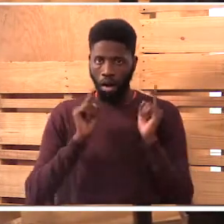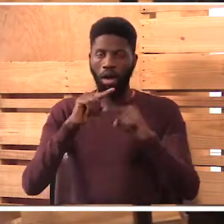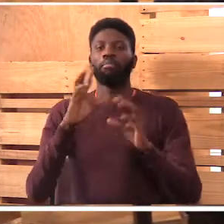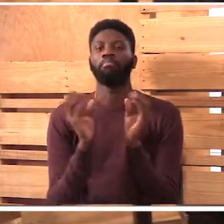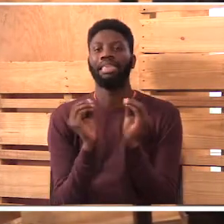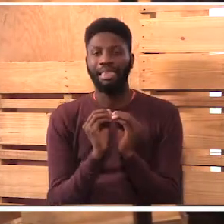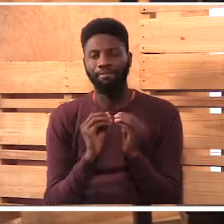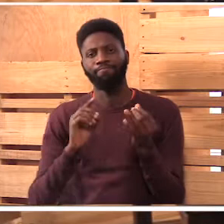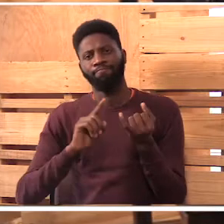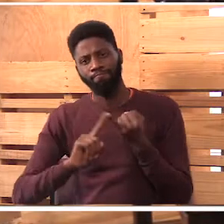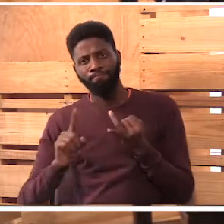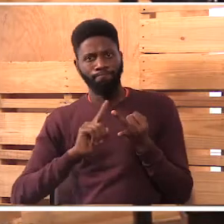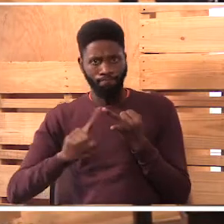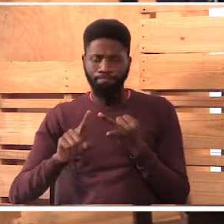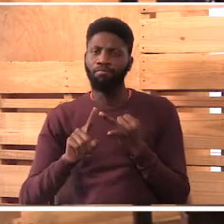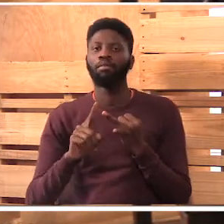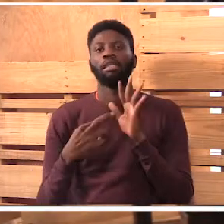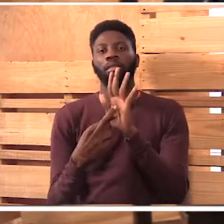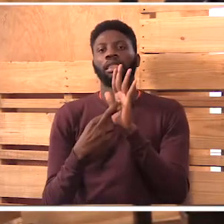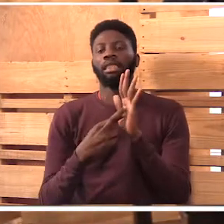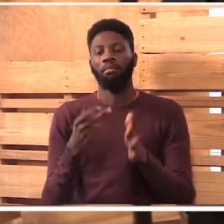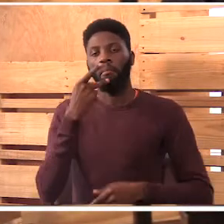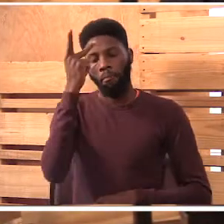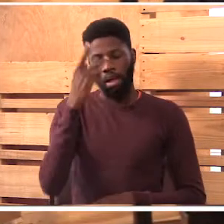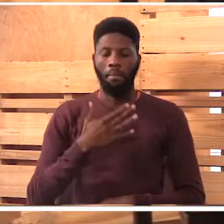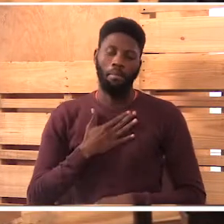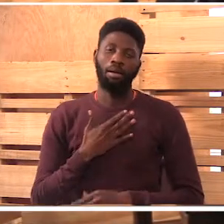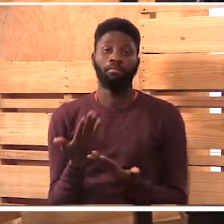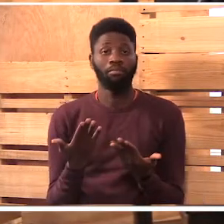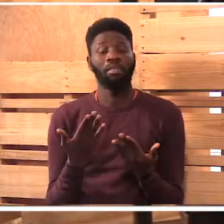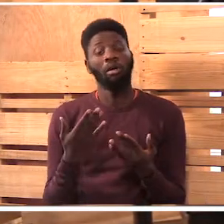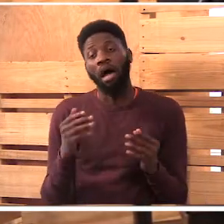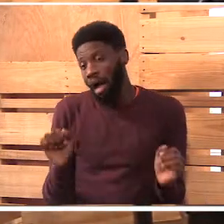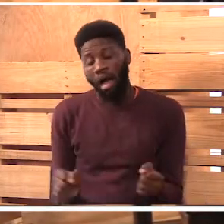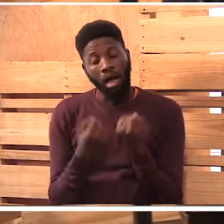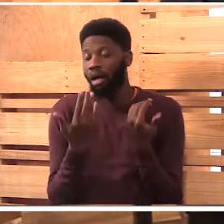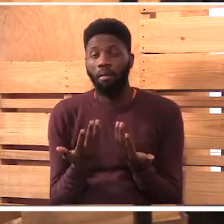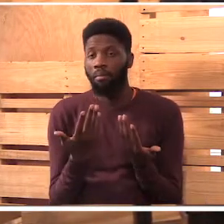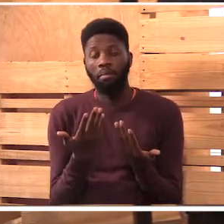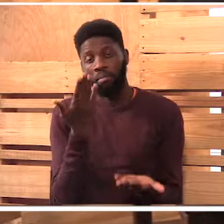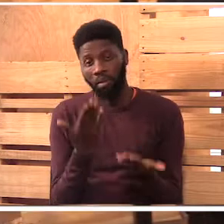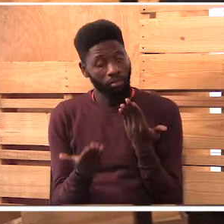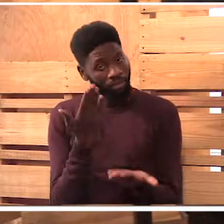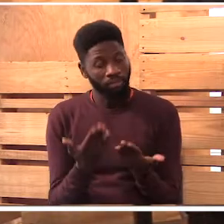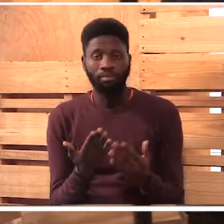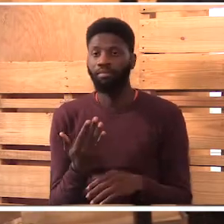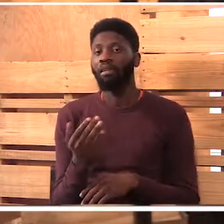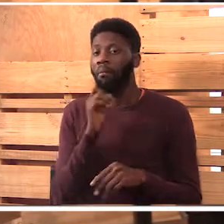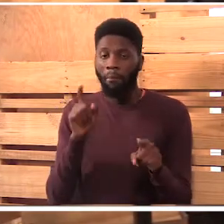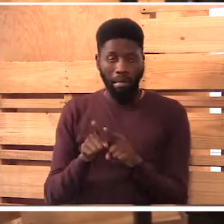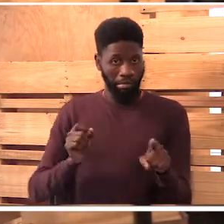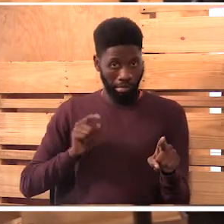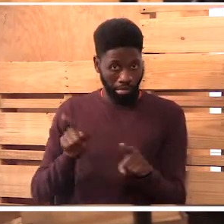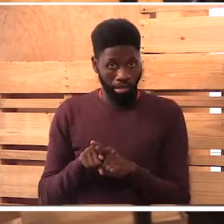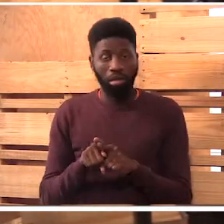doing all this on behalf of the parents. Mm So, unajipata mzazi, mwalimu, maybe, mtoto, brother yako,